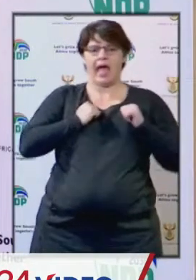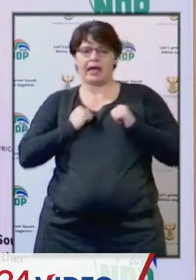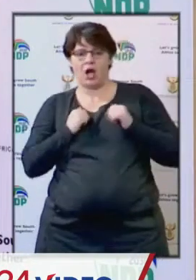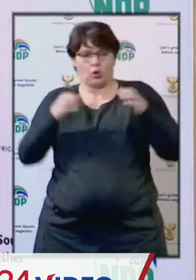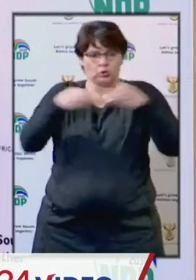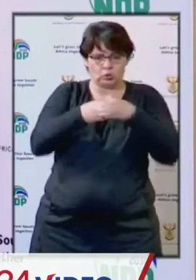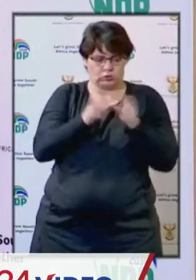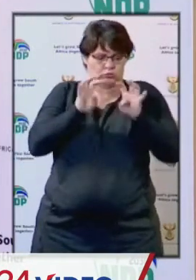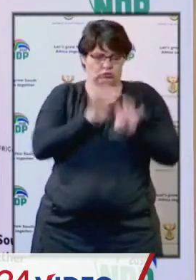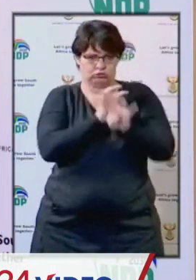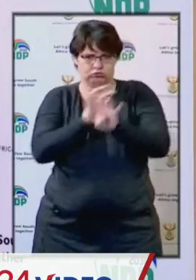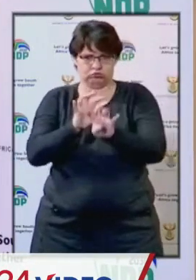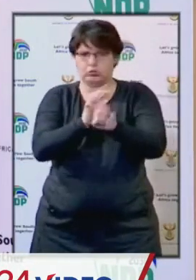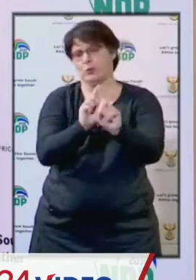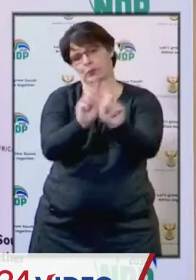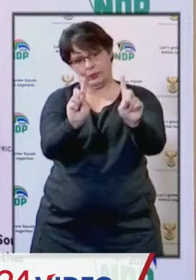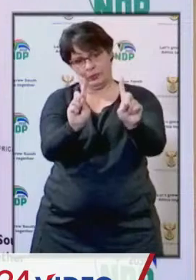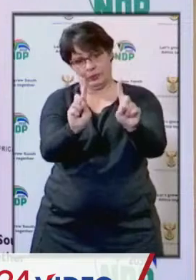in groups.